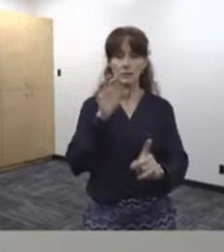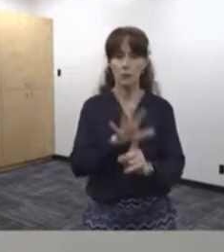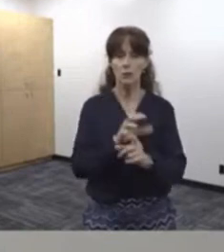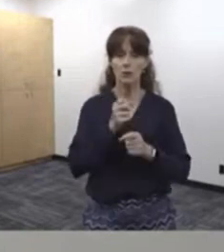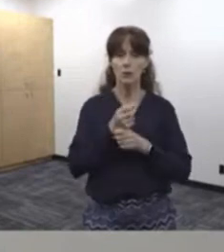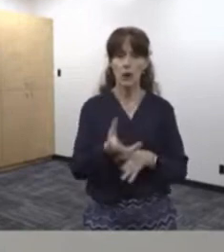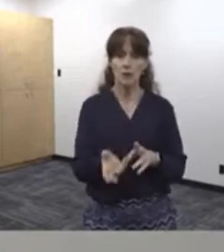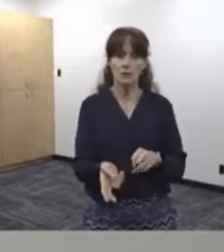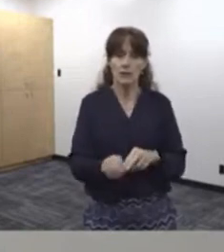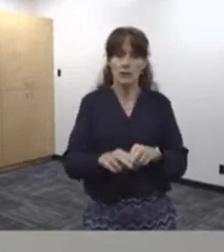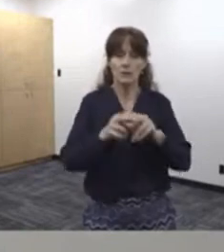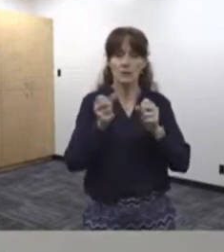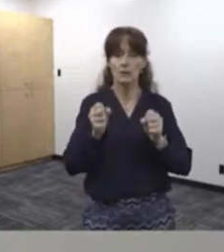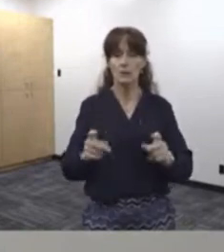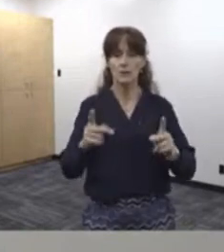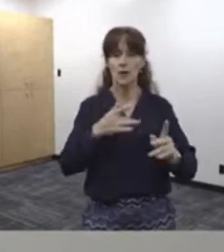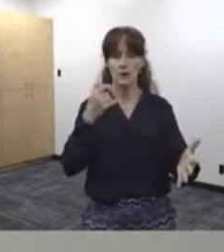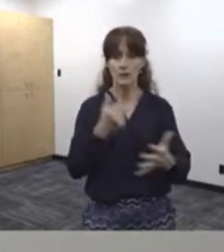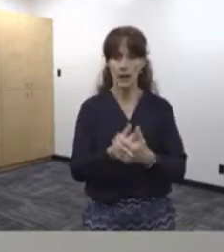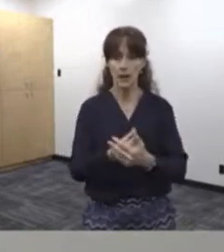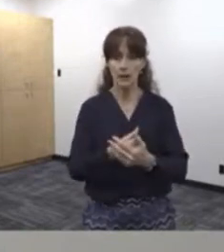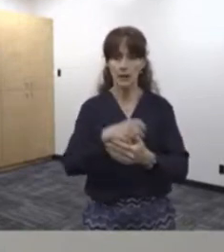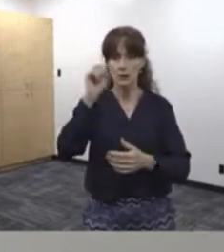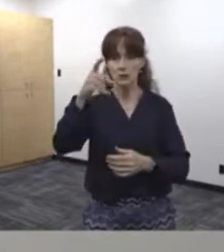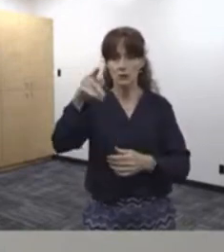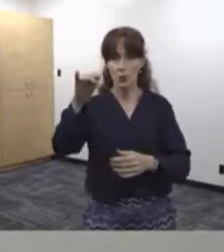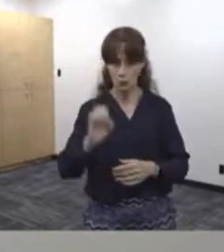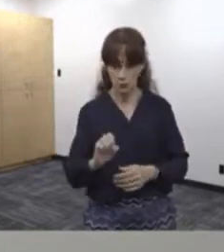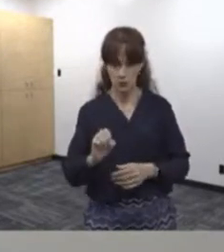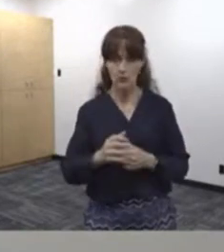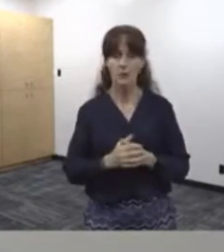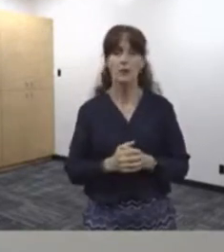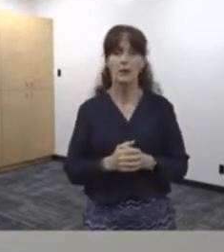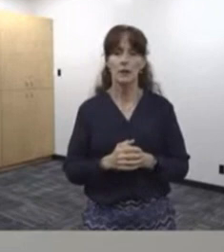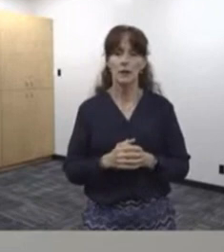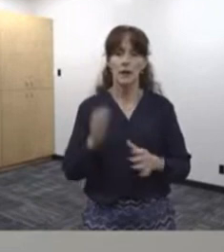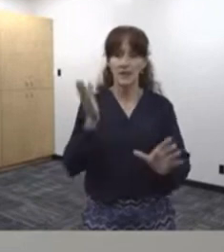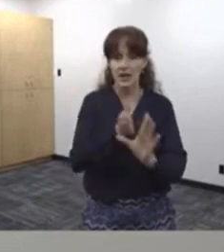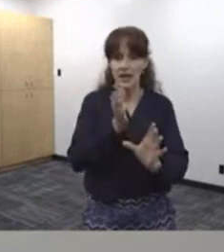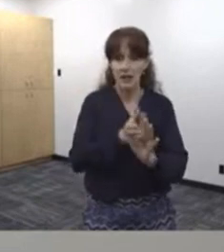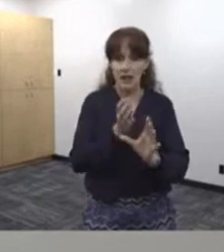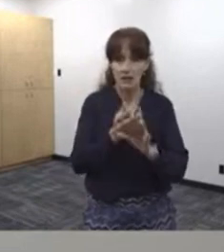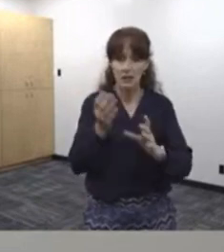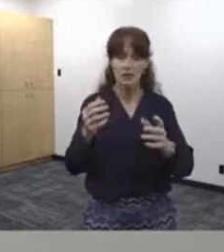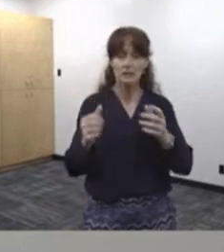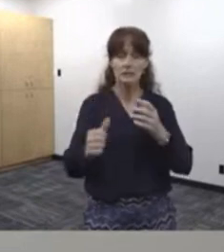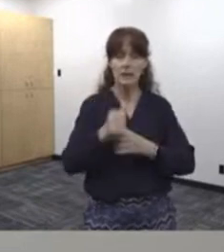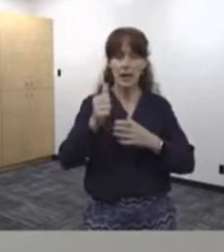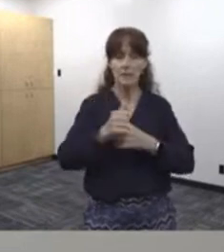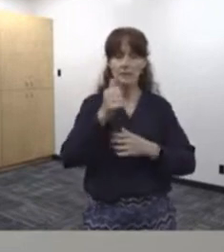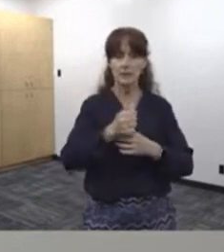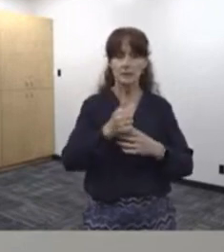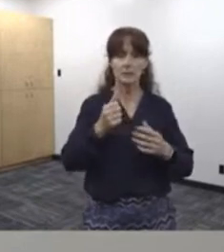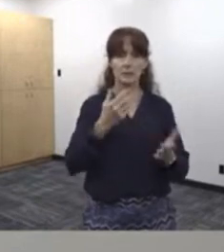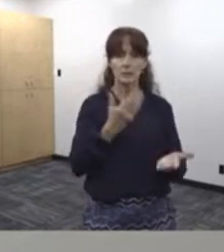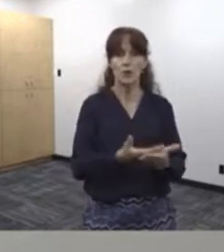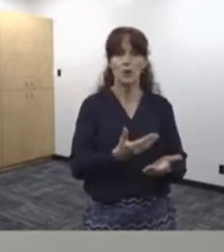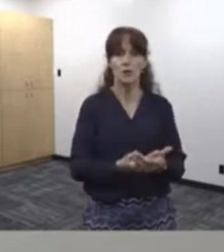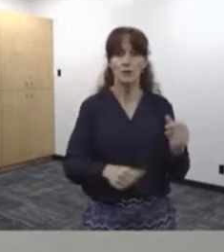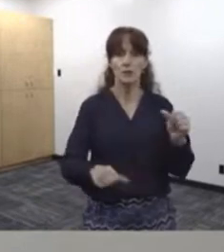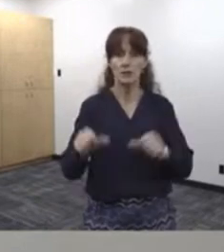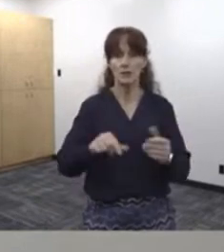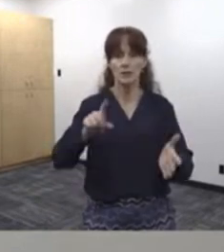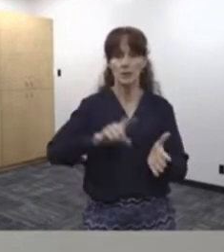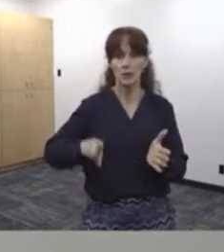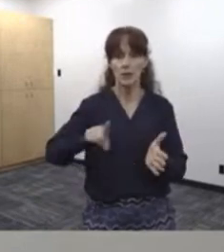cause an increased chances of heart attacks and strokes. The psychological damage that has been proven with scientific